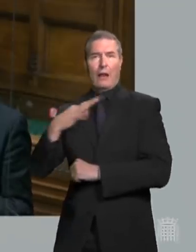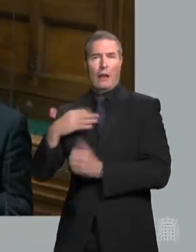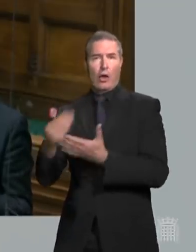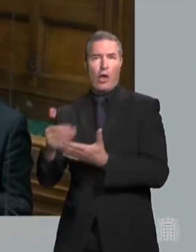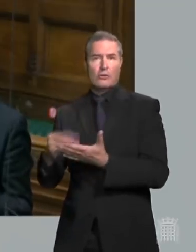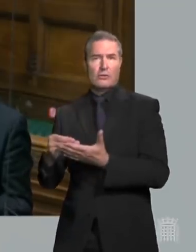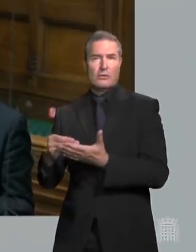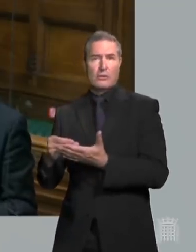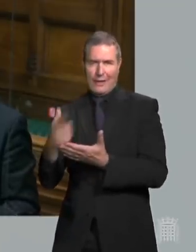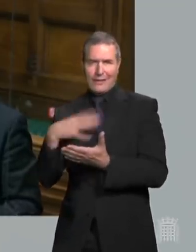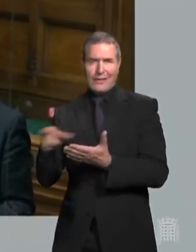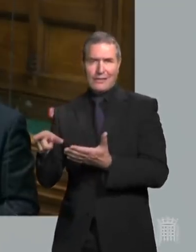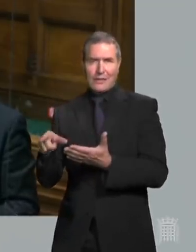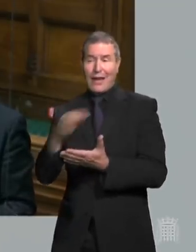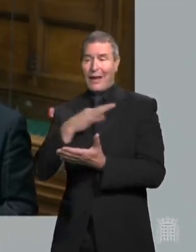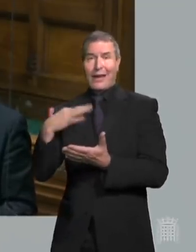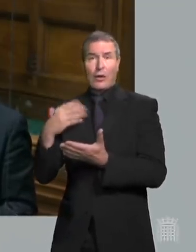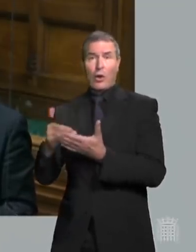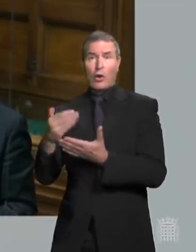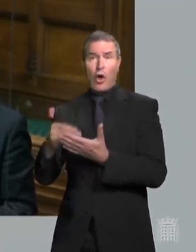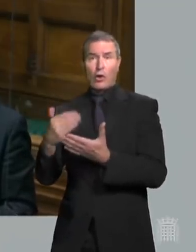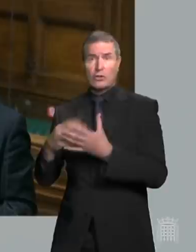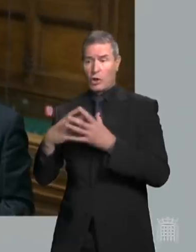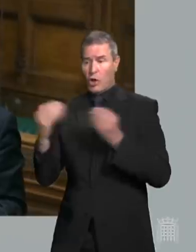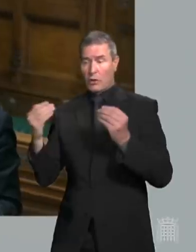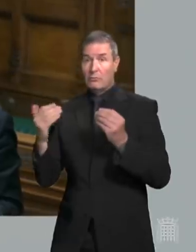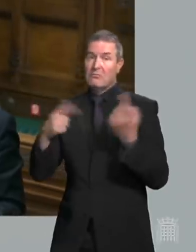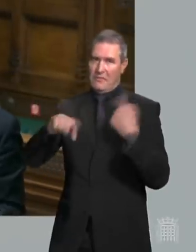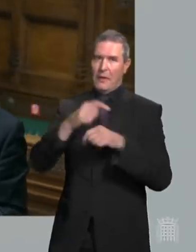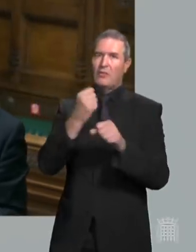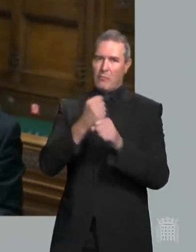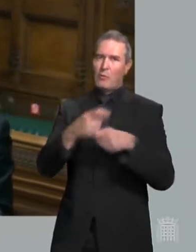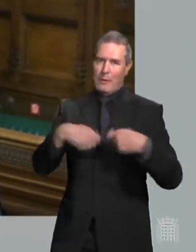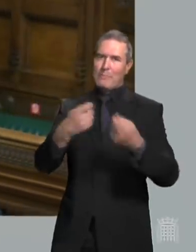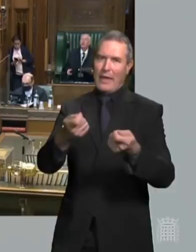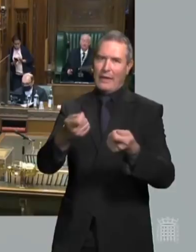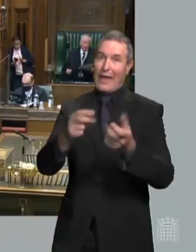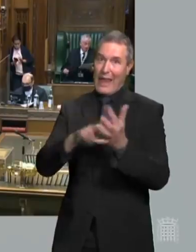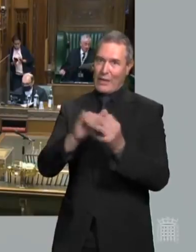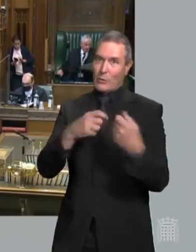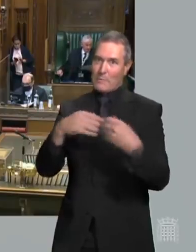which if they were no longer there would undoubtedly be borne by the taxpayer and by the hard pressed NHS